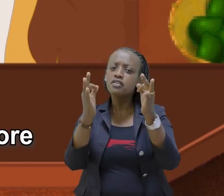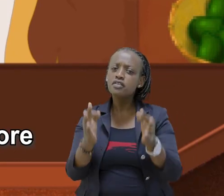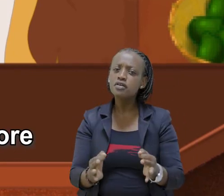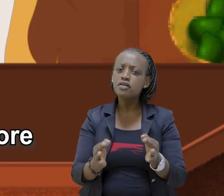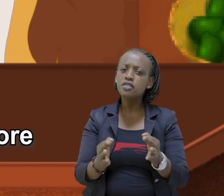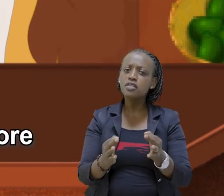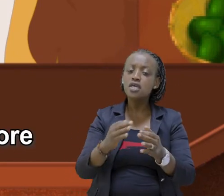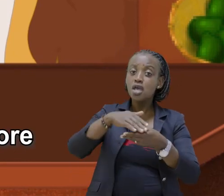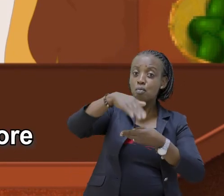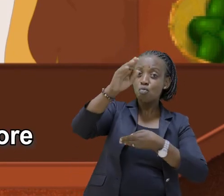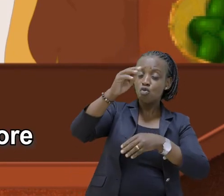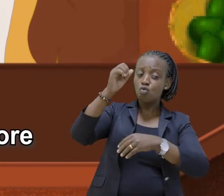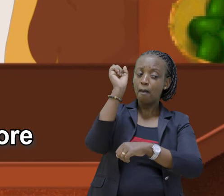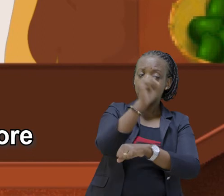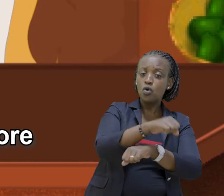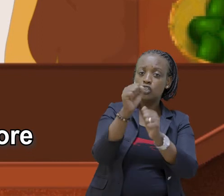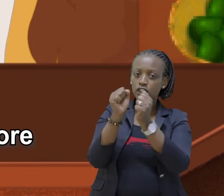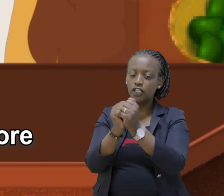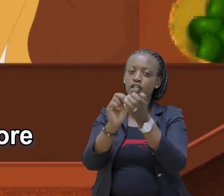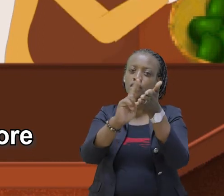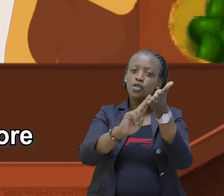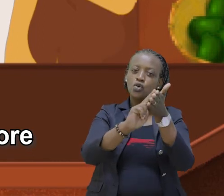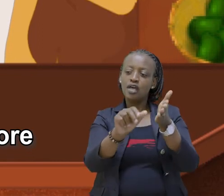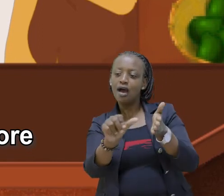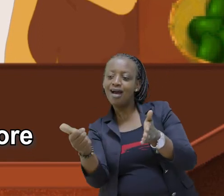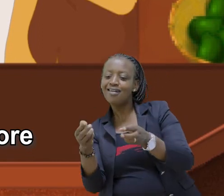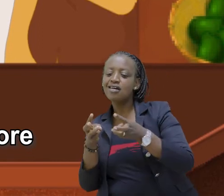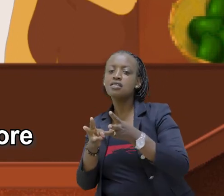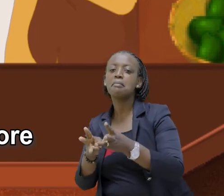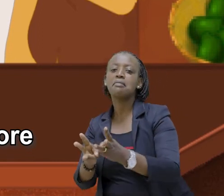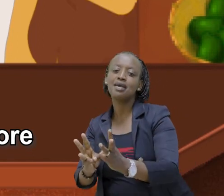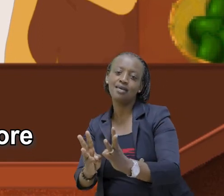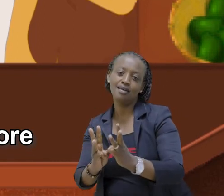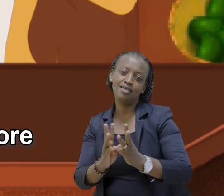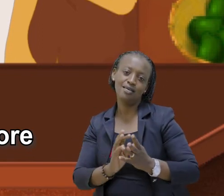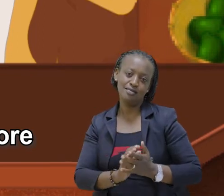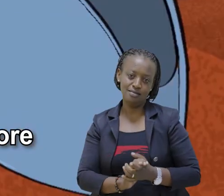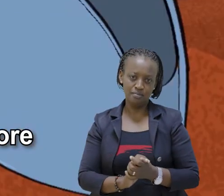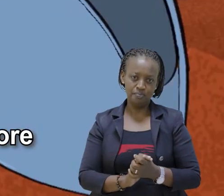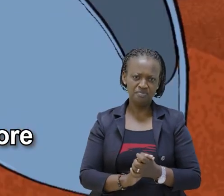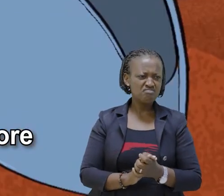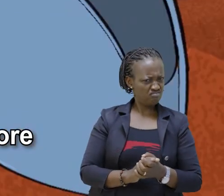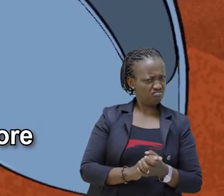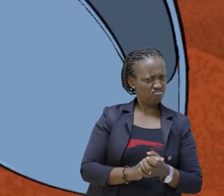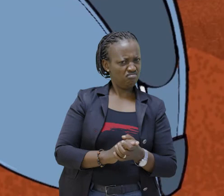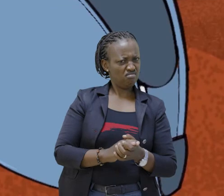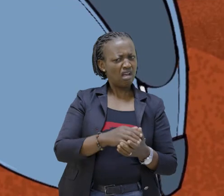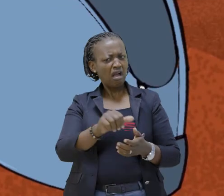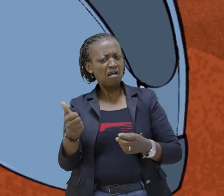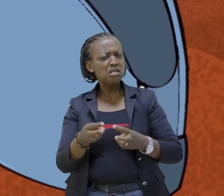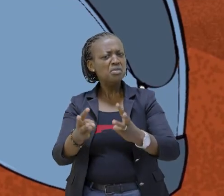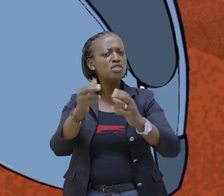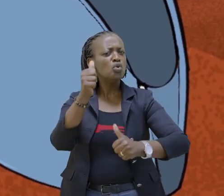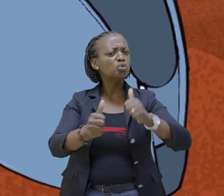items that are more than 10 I use another method Another